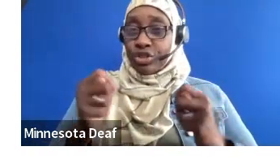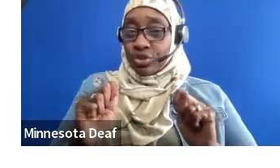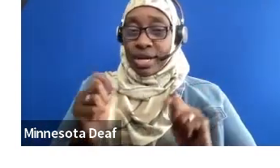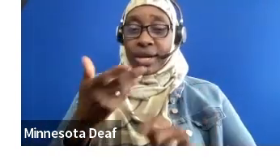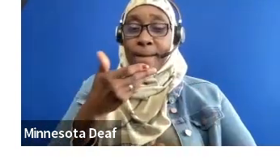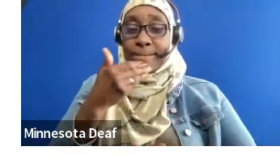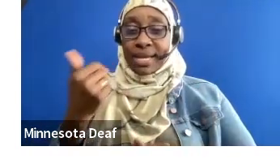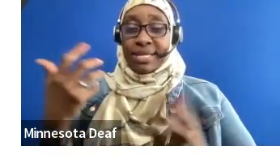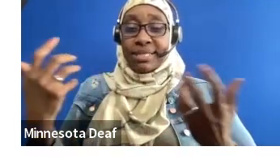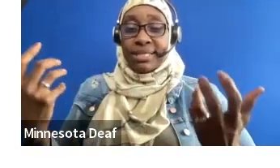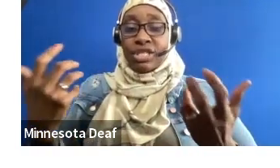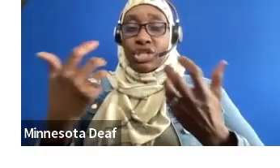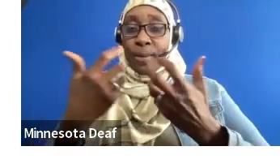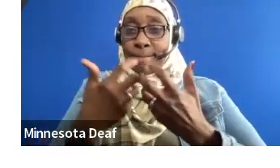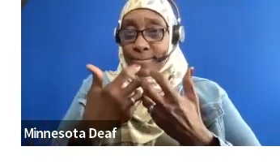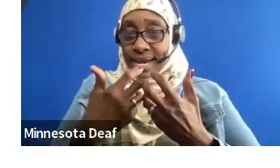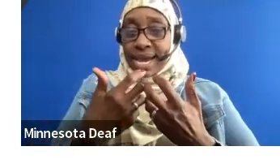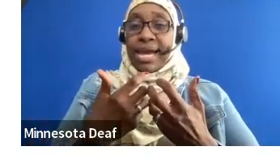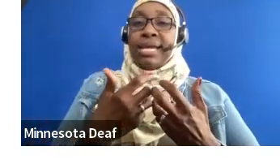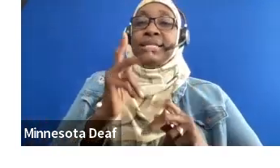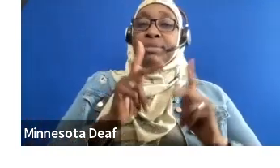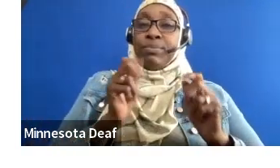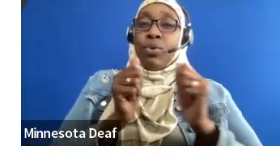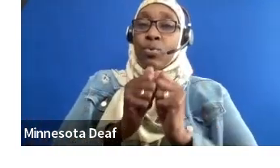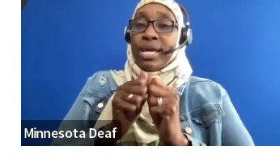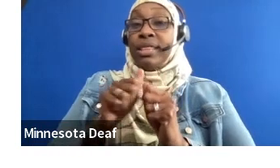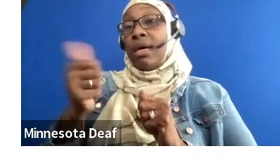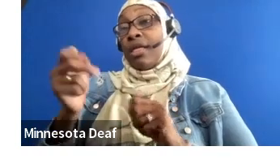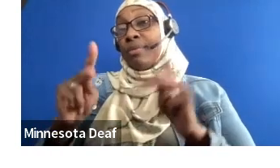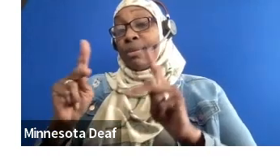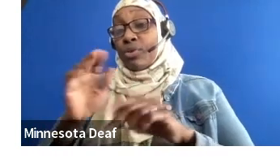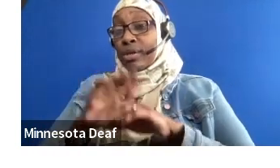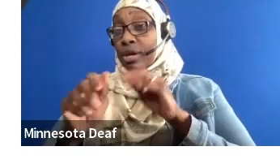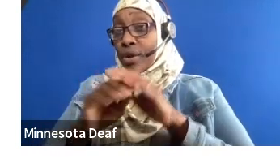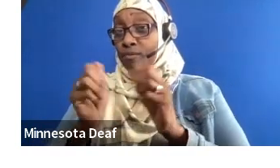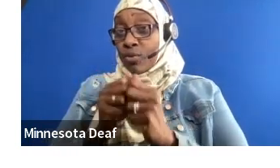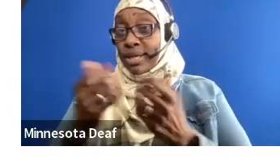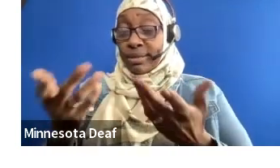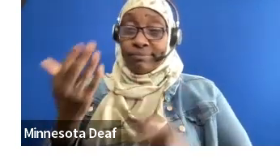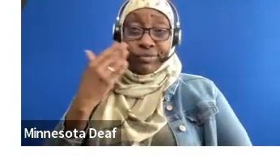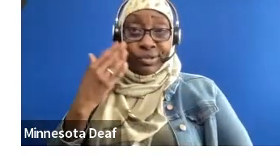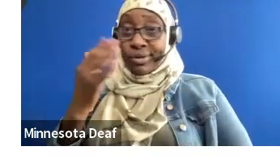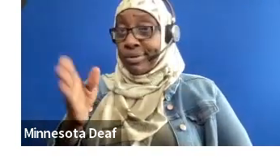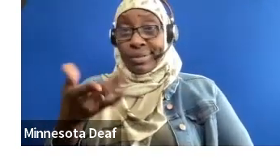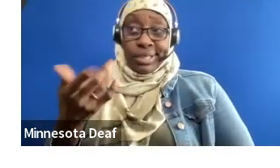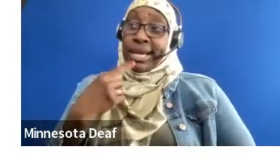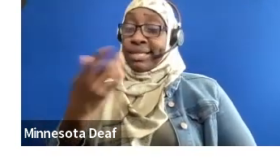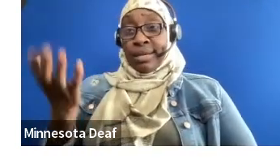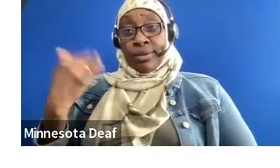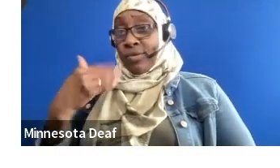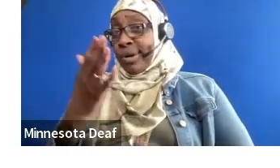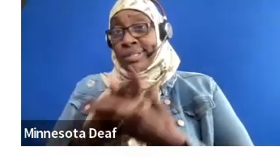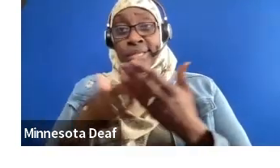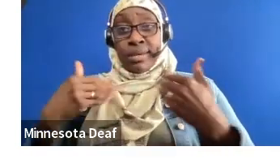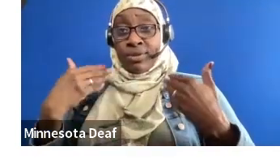some youths, it is very important for them to, like, you know, I want someone, like I said, to my cultural background. Sometimes youths mentioned, I want someone who is